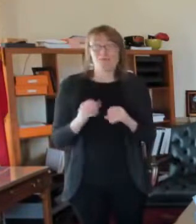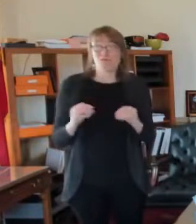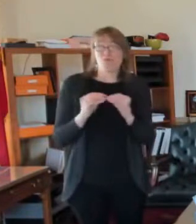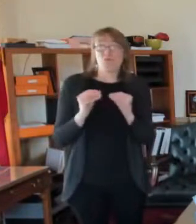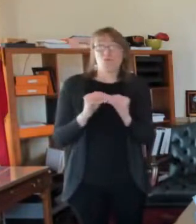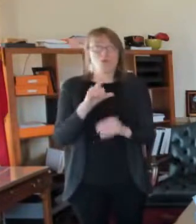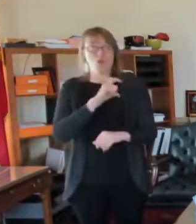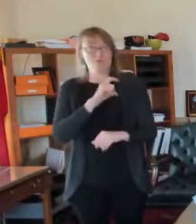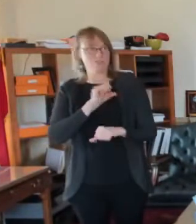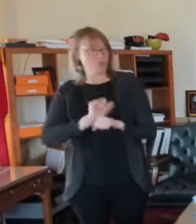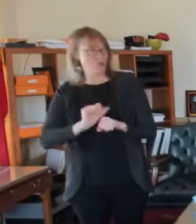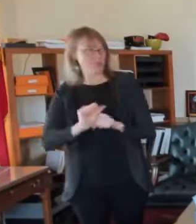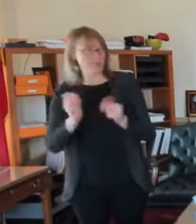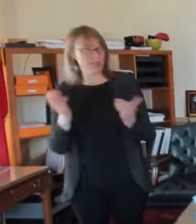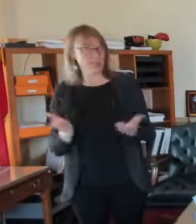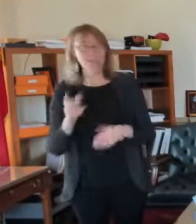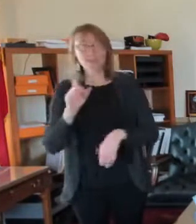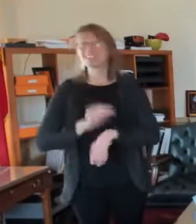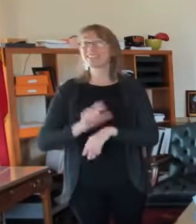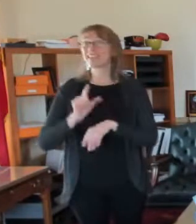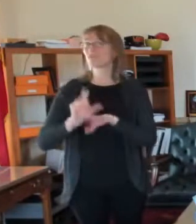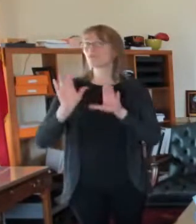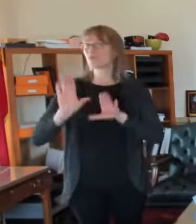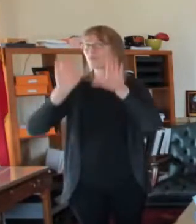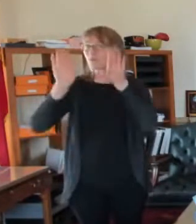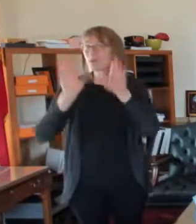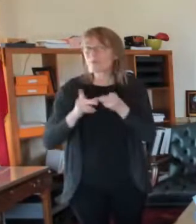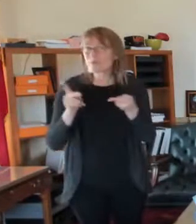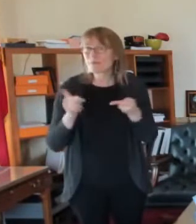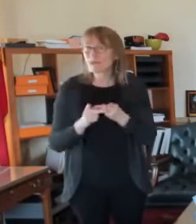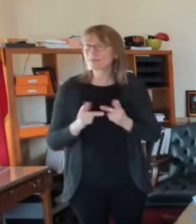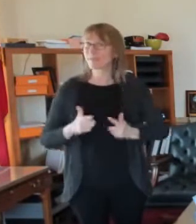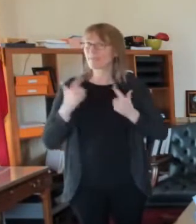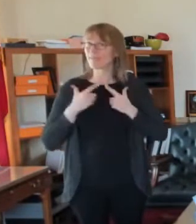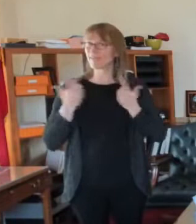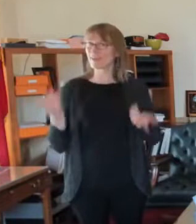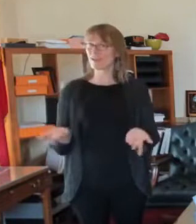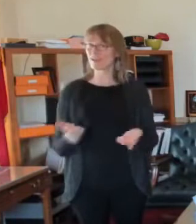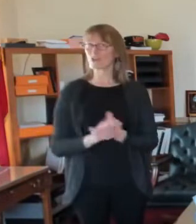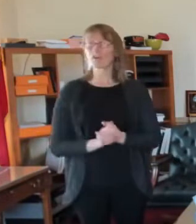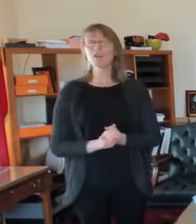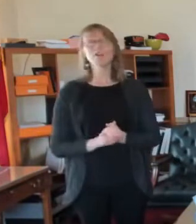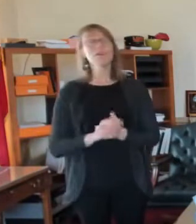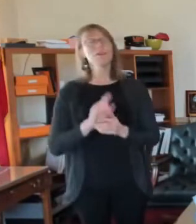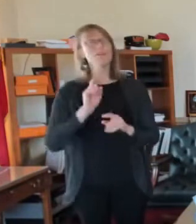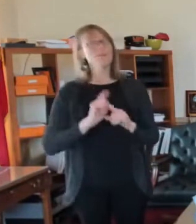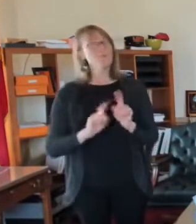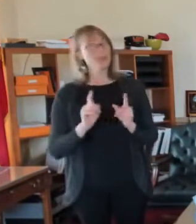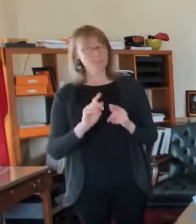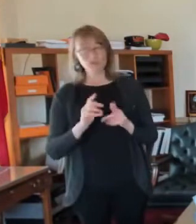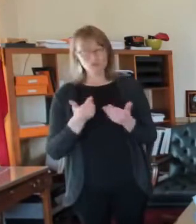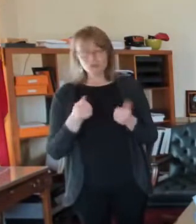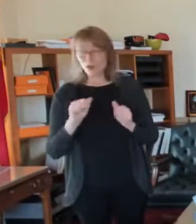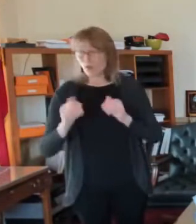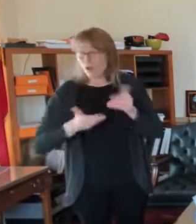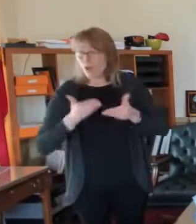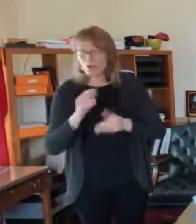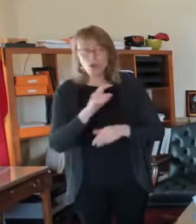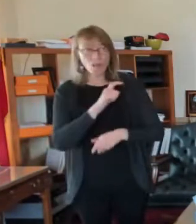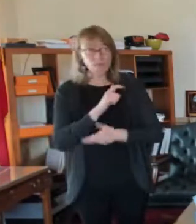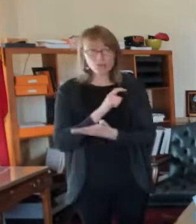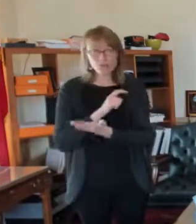to live. I live there and many of you live, live here also. But when we were trying to hire, uh, for folks who said